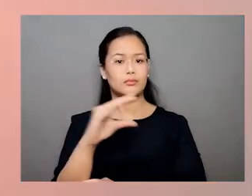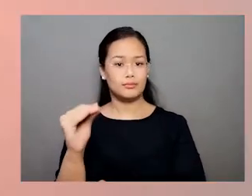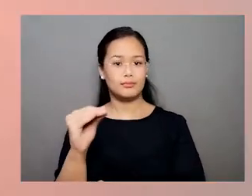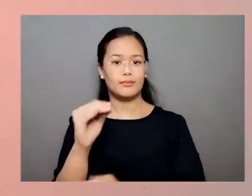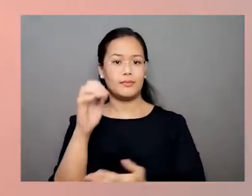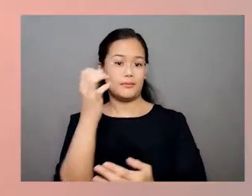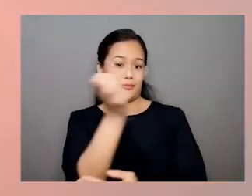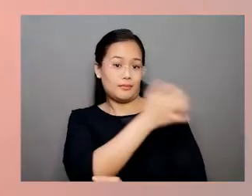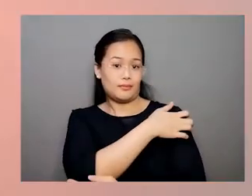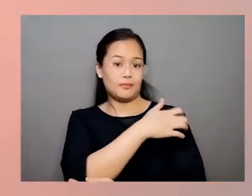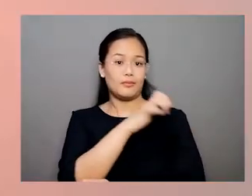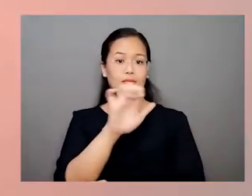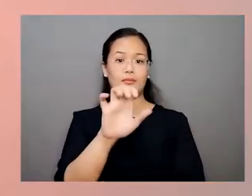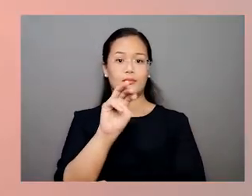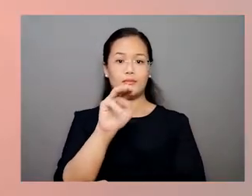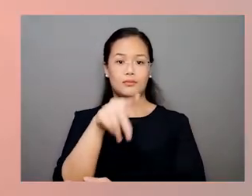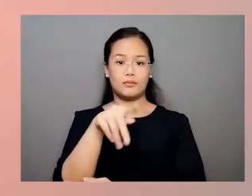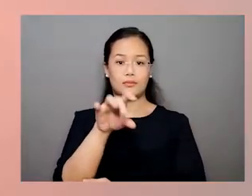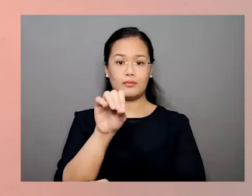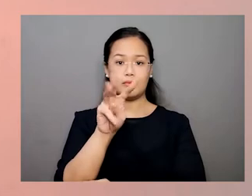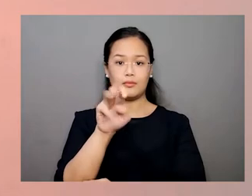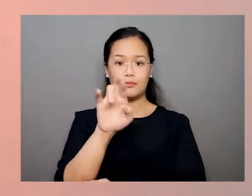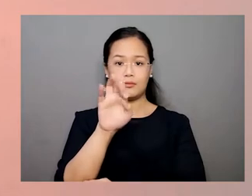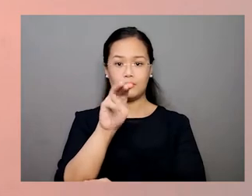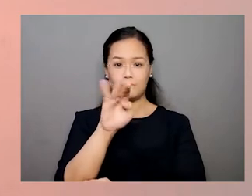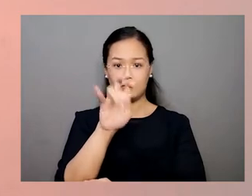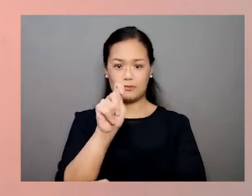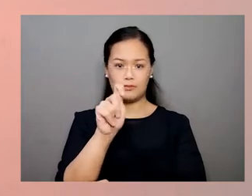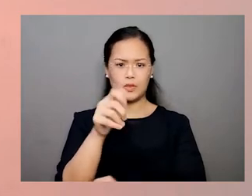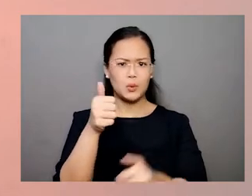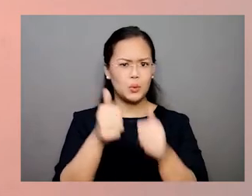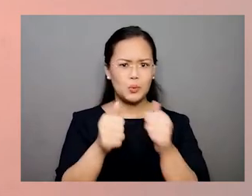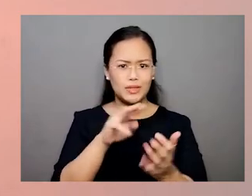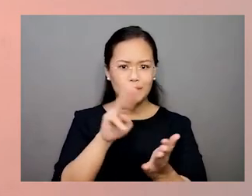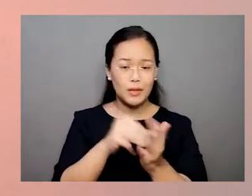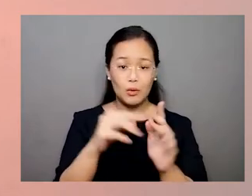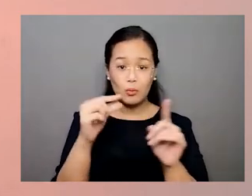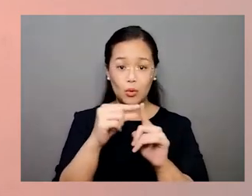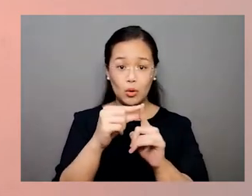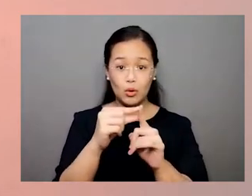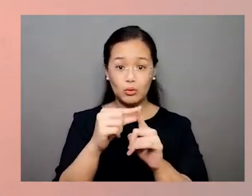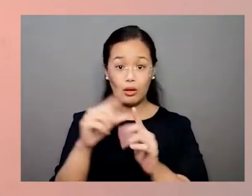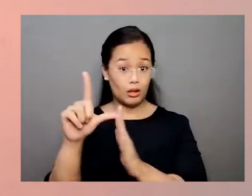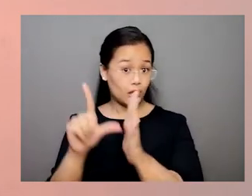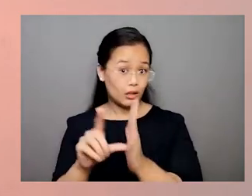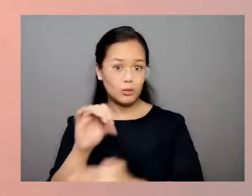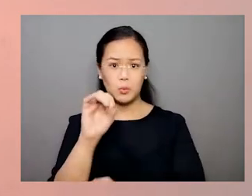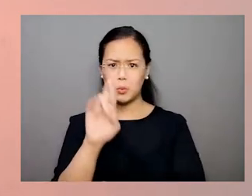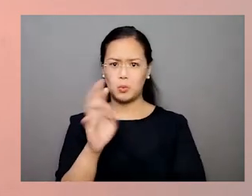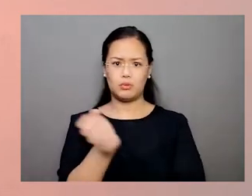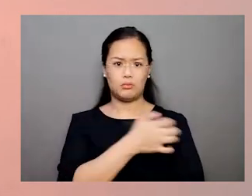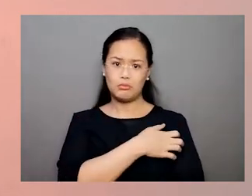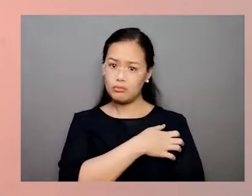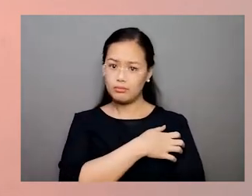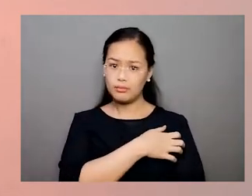Which is the main word? Is it the word legal or the word empowerment?